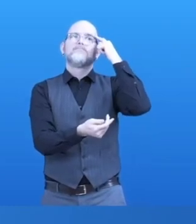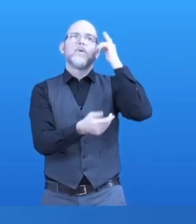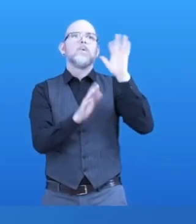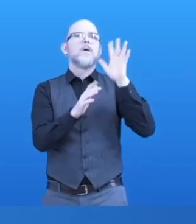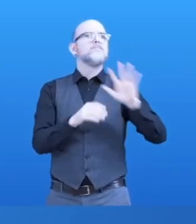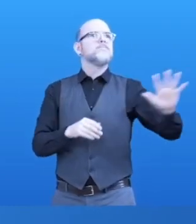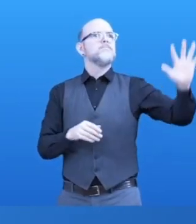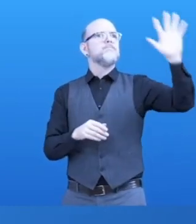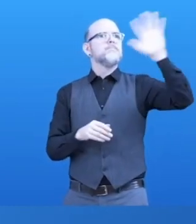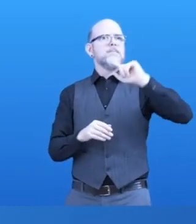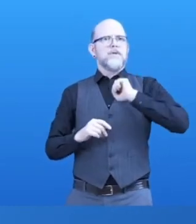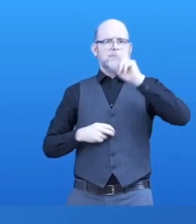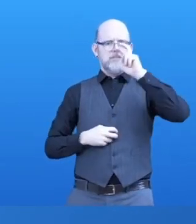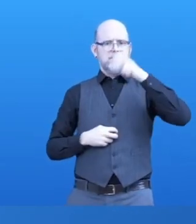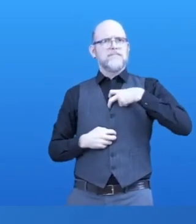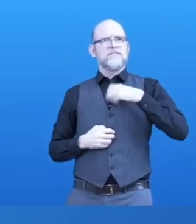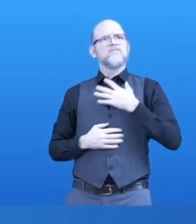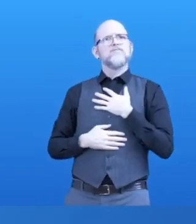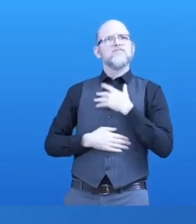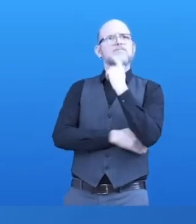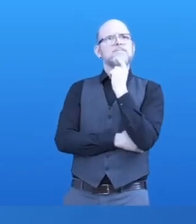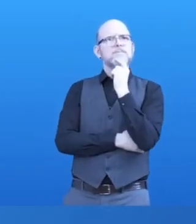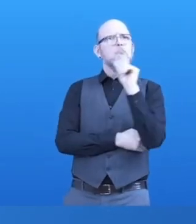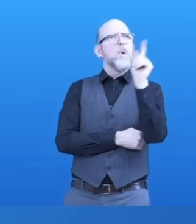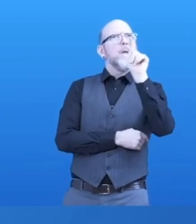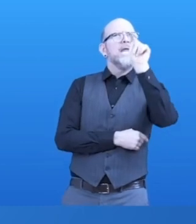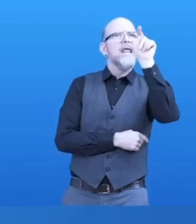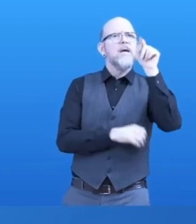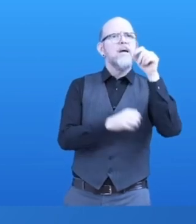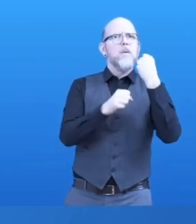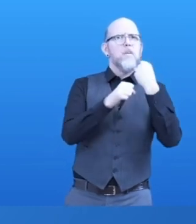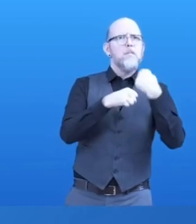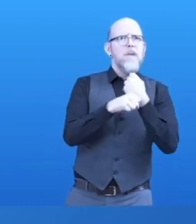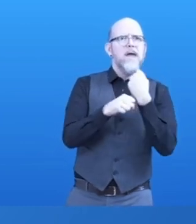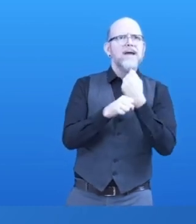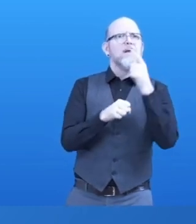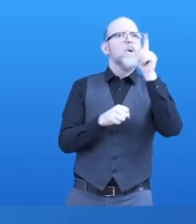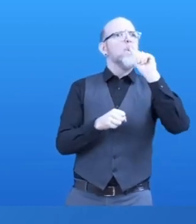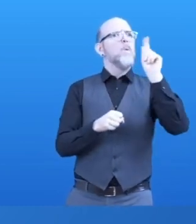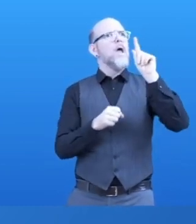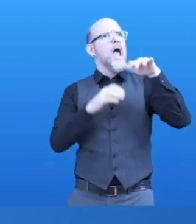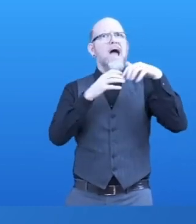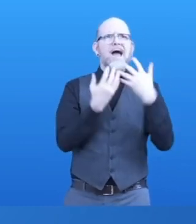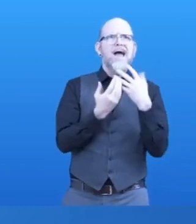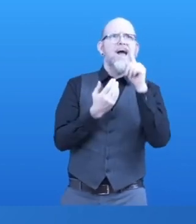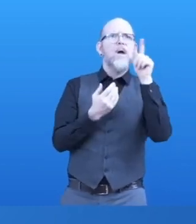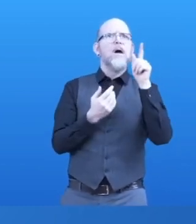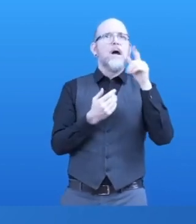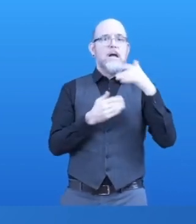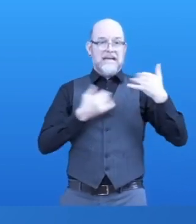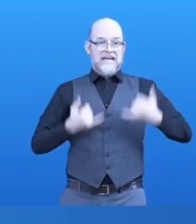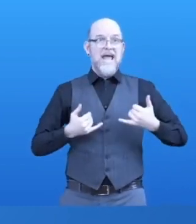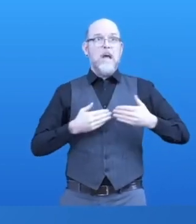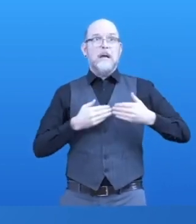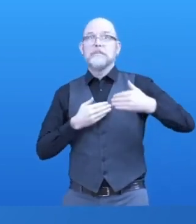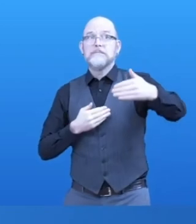this area? What are they doing? How are they doing it? When do they do it? Why do they do it? What's their motivation? And where?